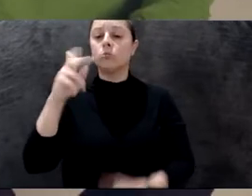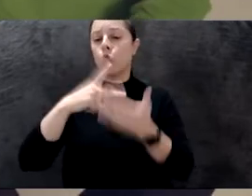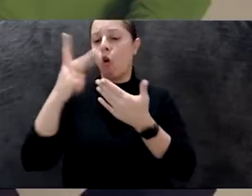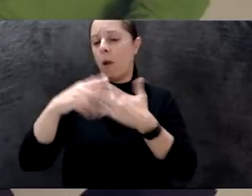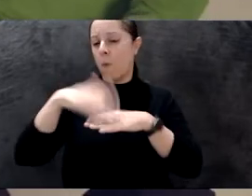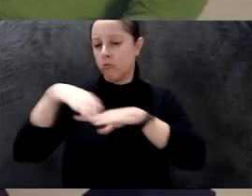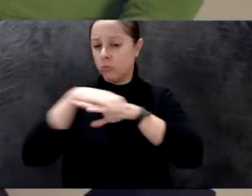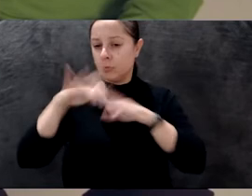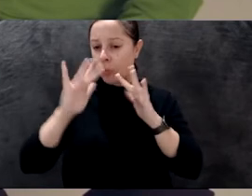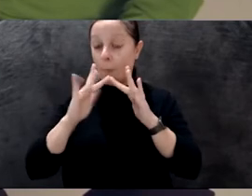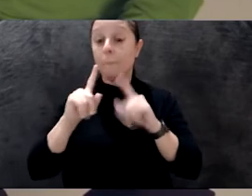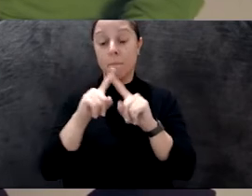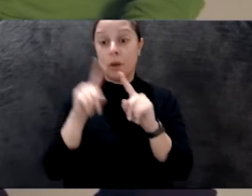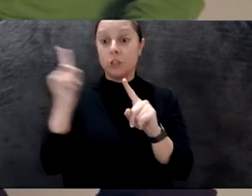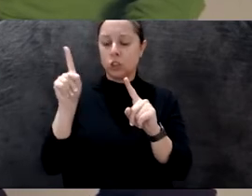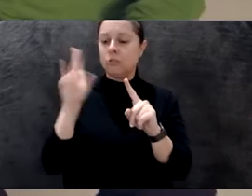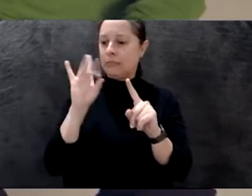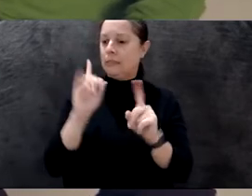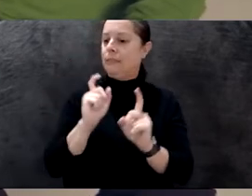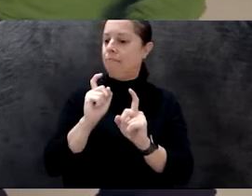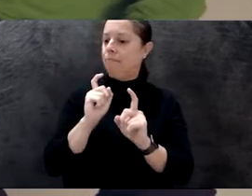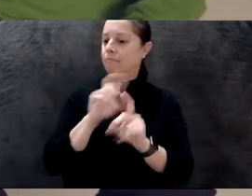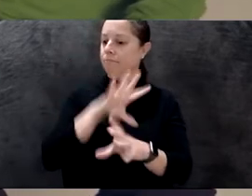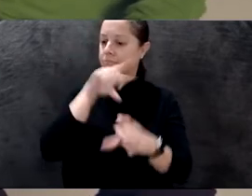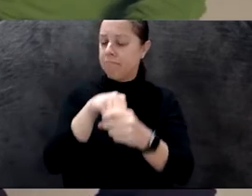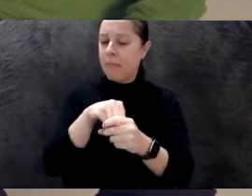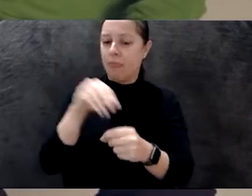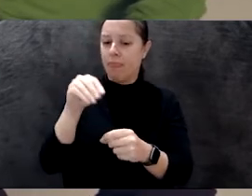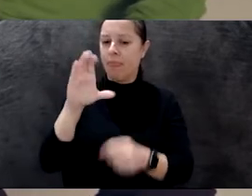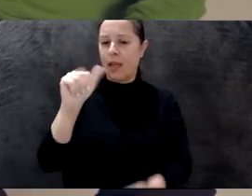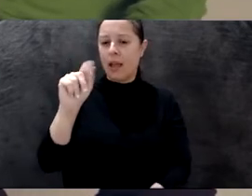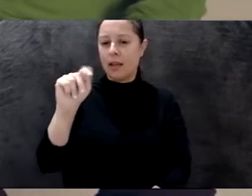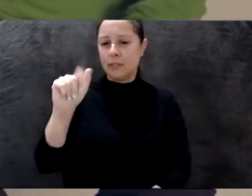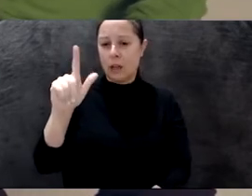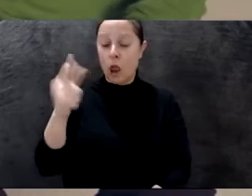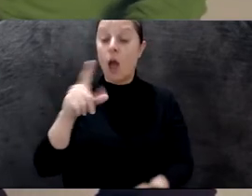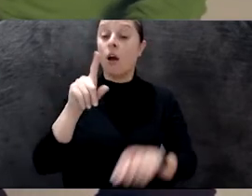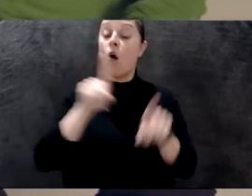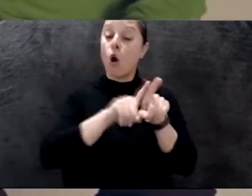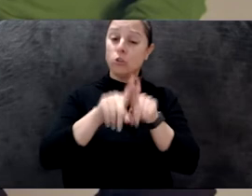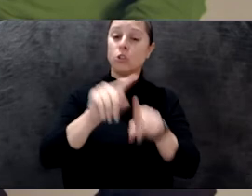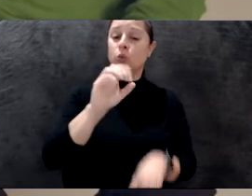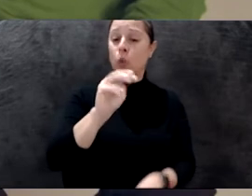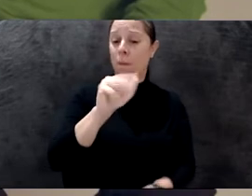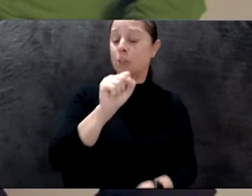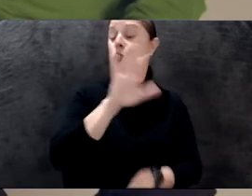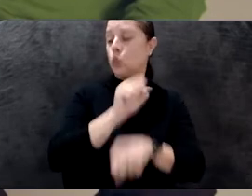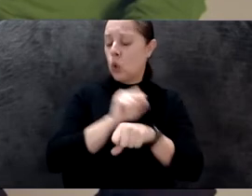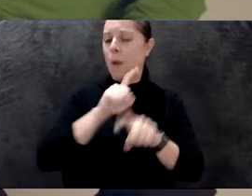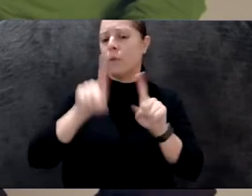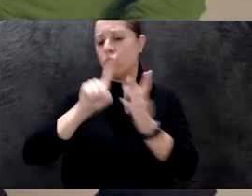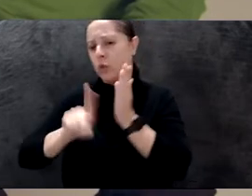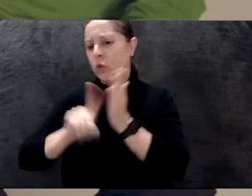as well. And thinking about the relationship between Tomas's work, but also her research. Yeah, but we've gone from